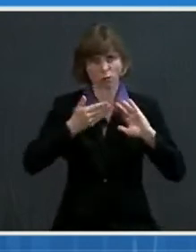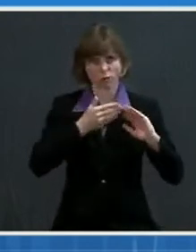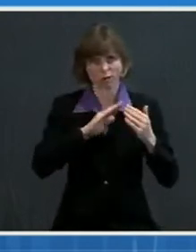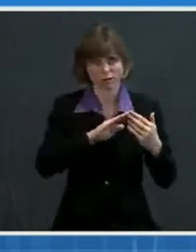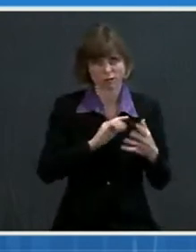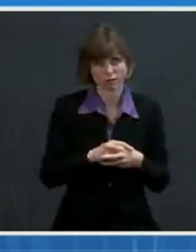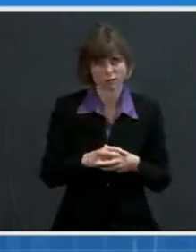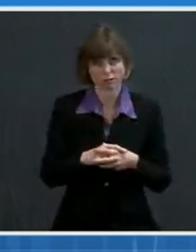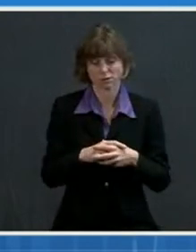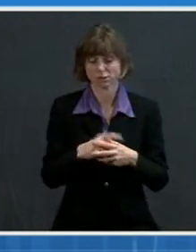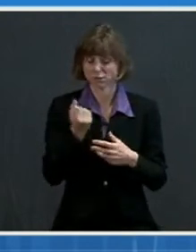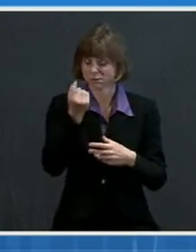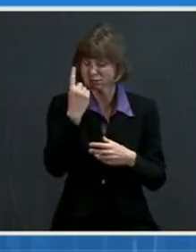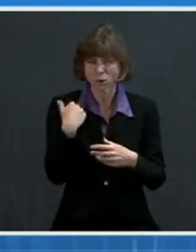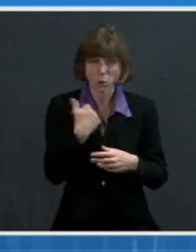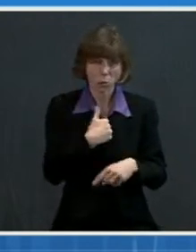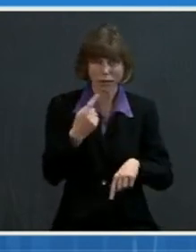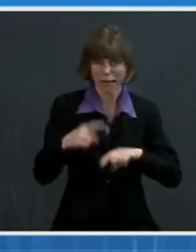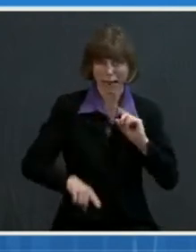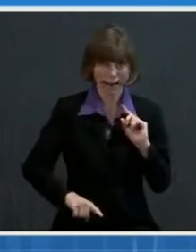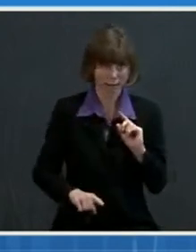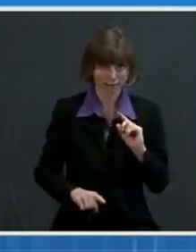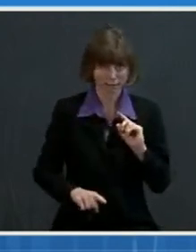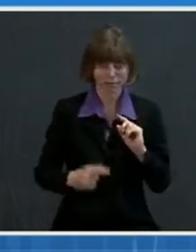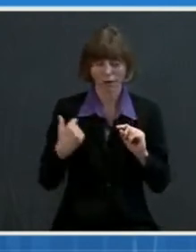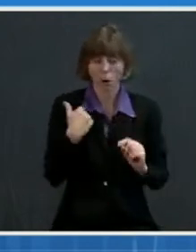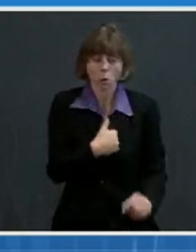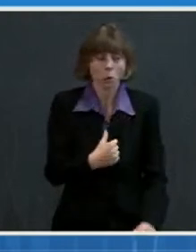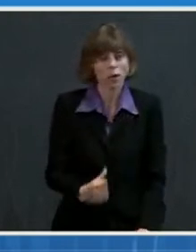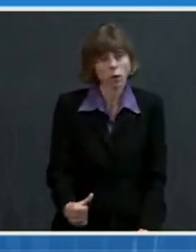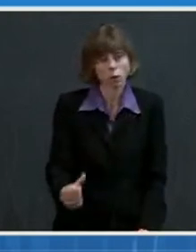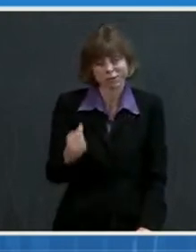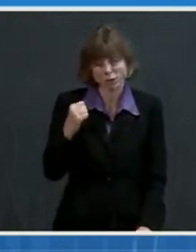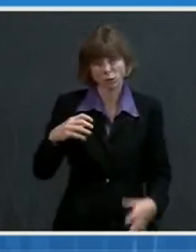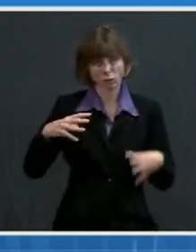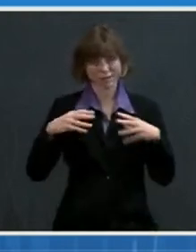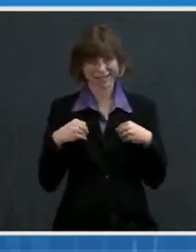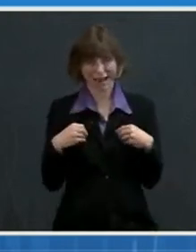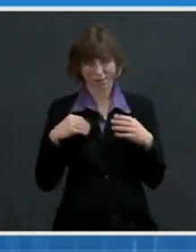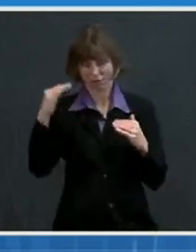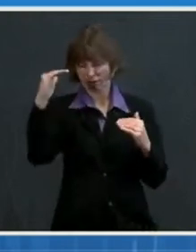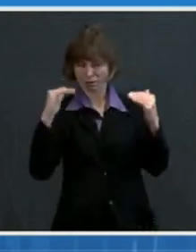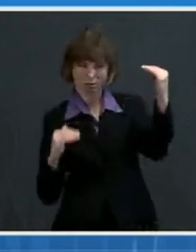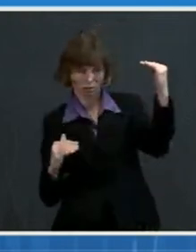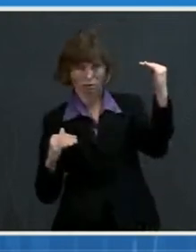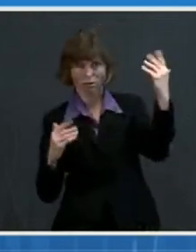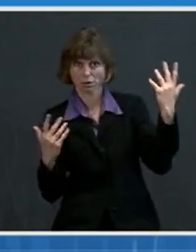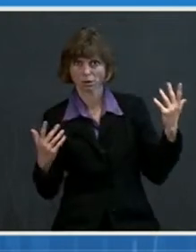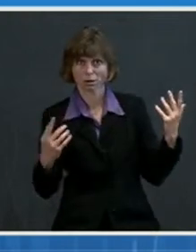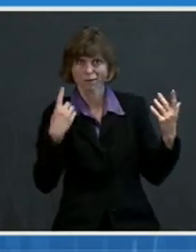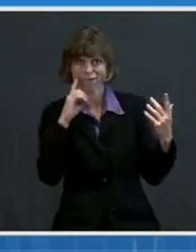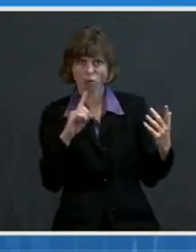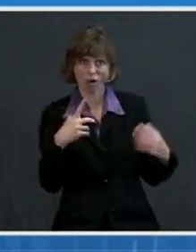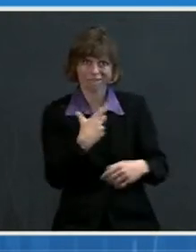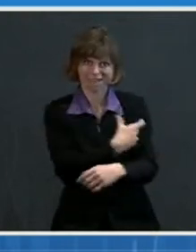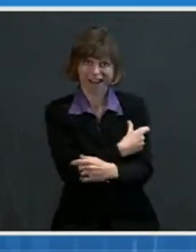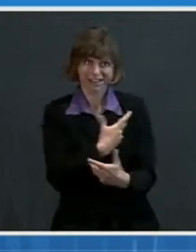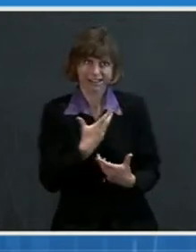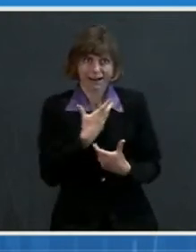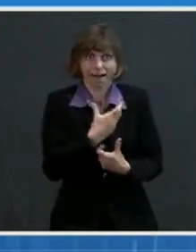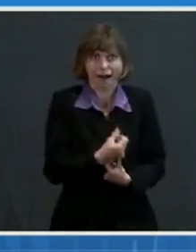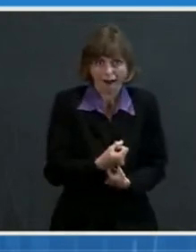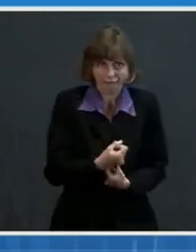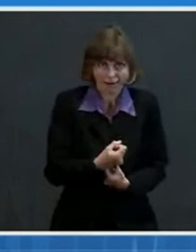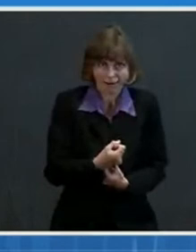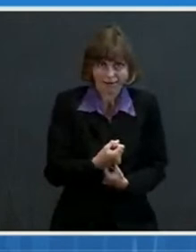But we cannot, and we will not, accept that these differences in vaccine confidence are the end-all and be-all of the